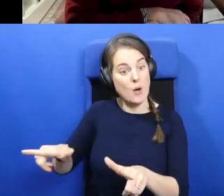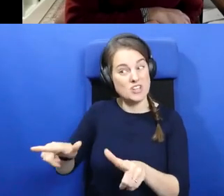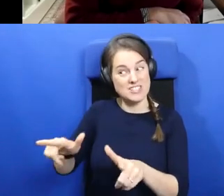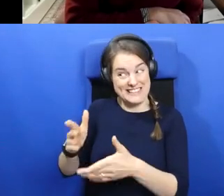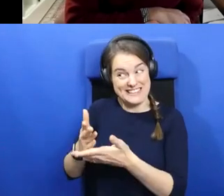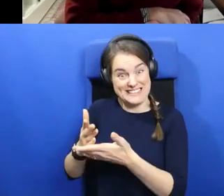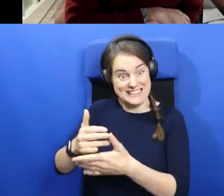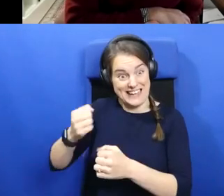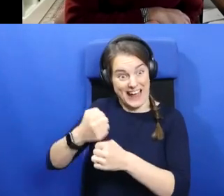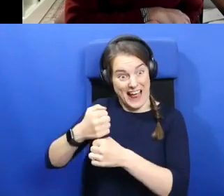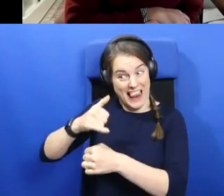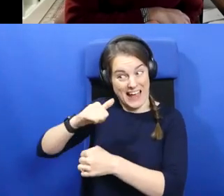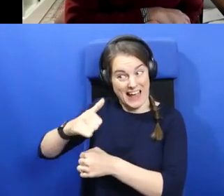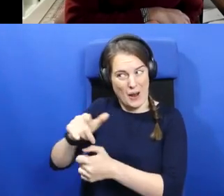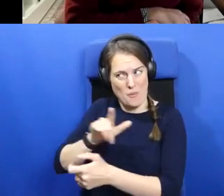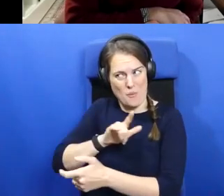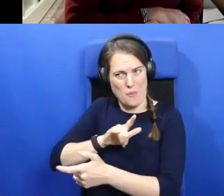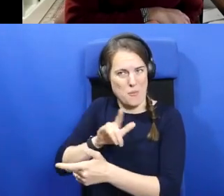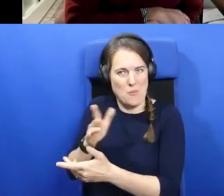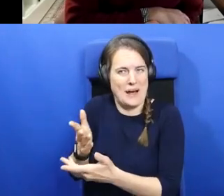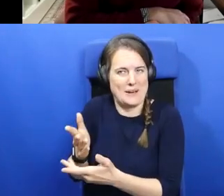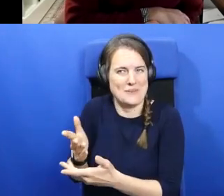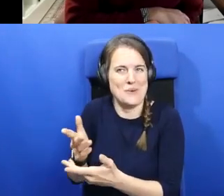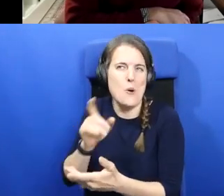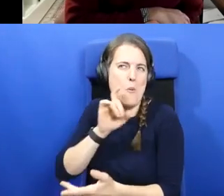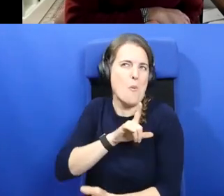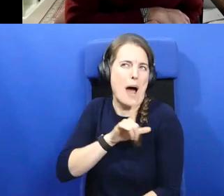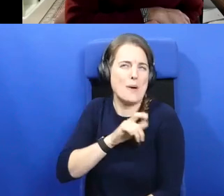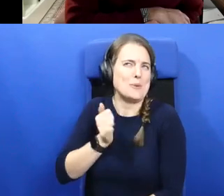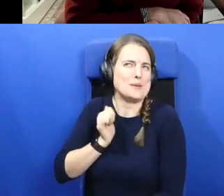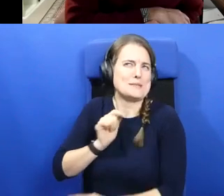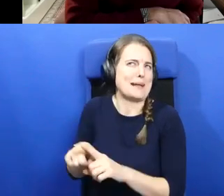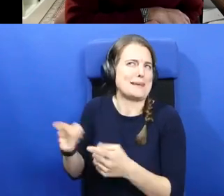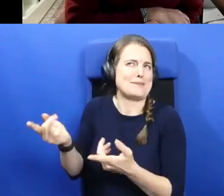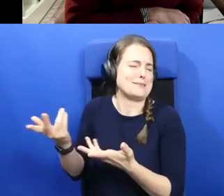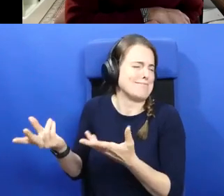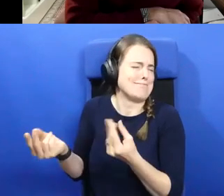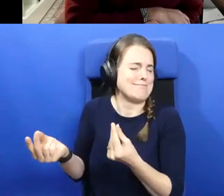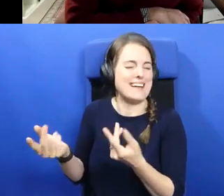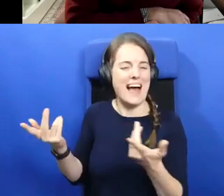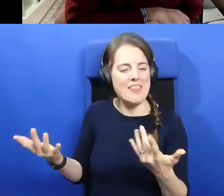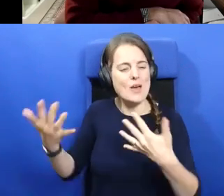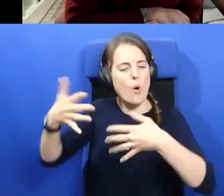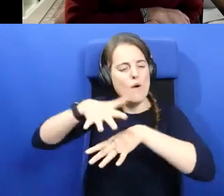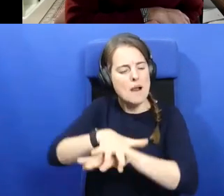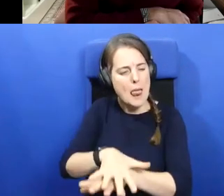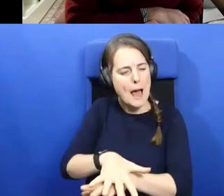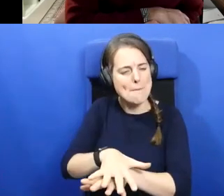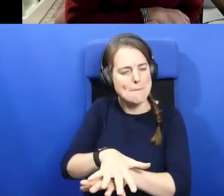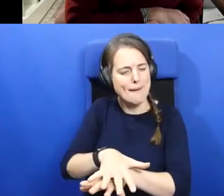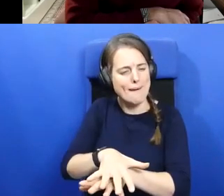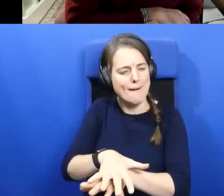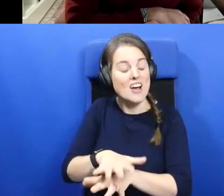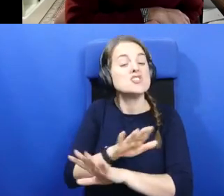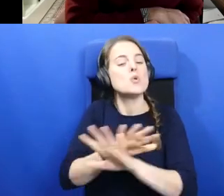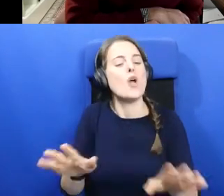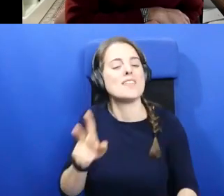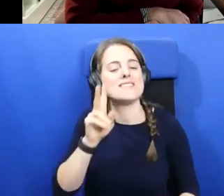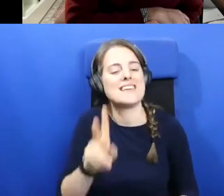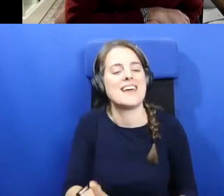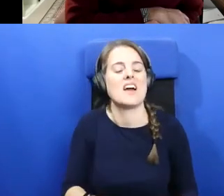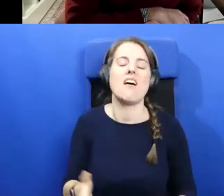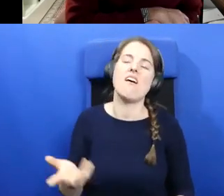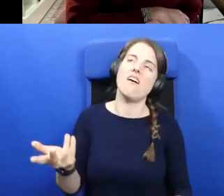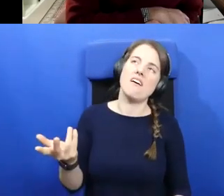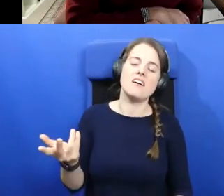and why wouldn't it be? And then Ulster Scots, of course, you know, and they overlap between the languages, I suppose. instead of saying, you